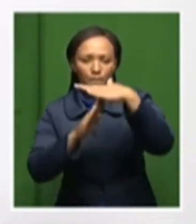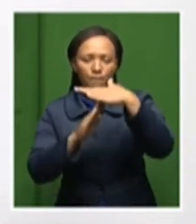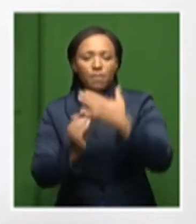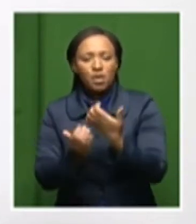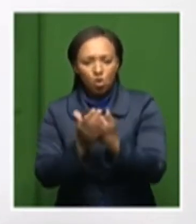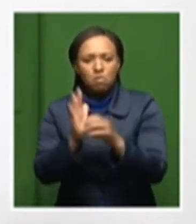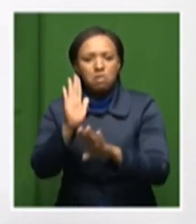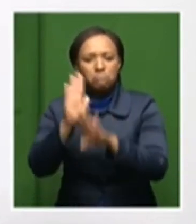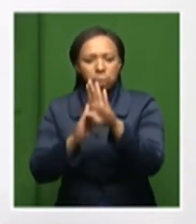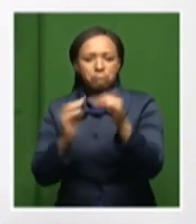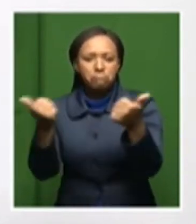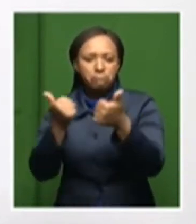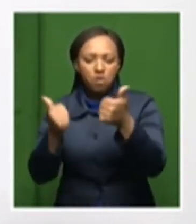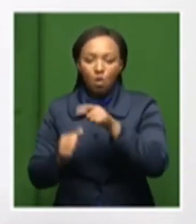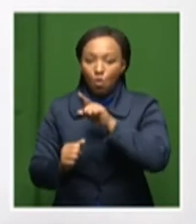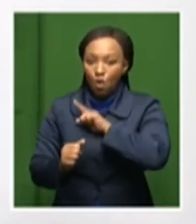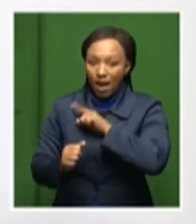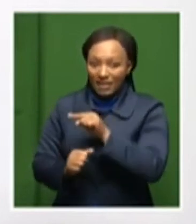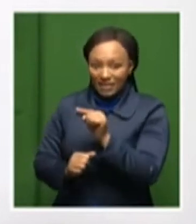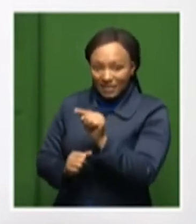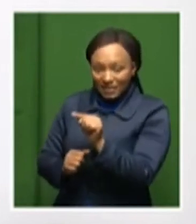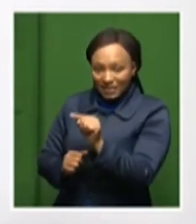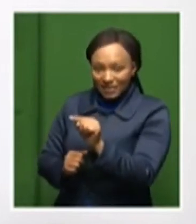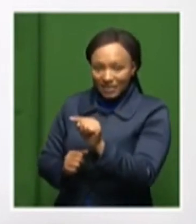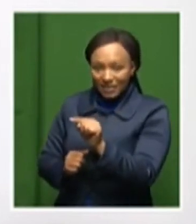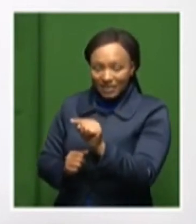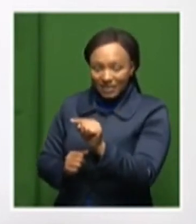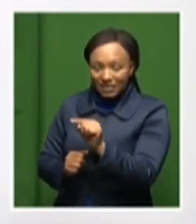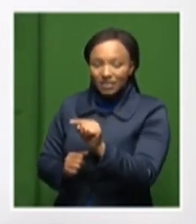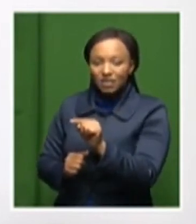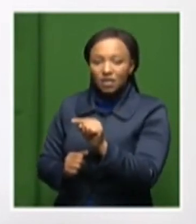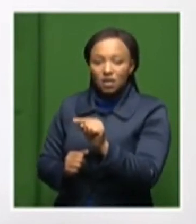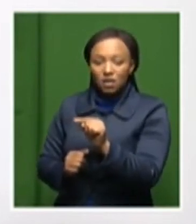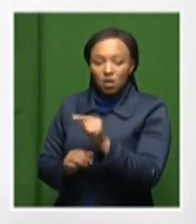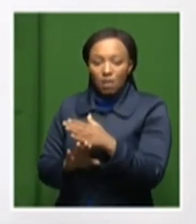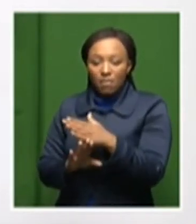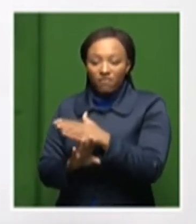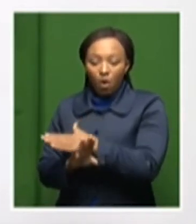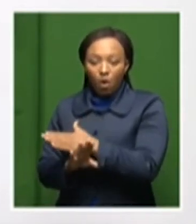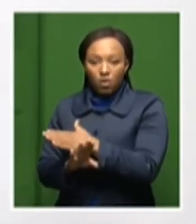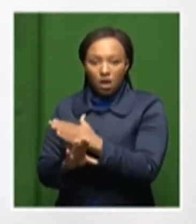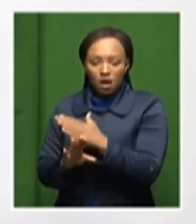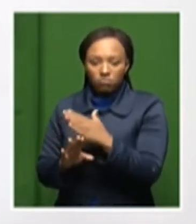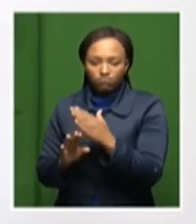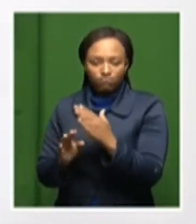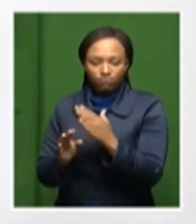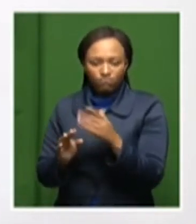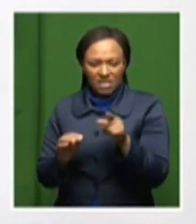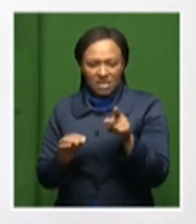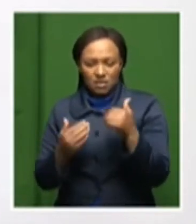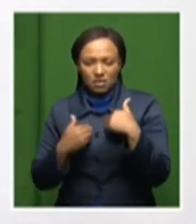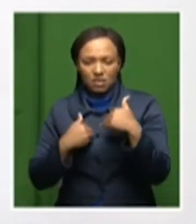spark that was lit in the initial EPZs that they formed.